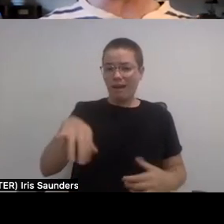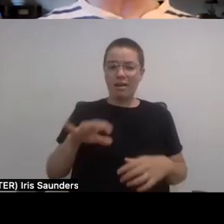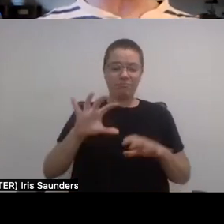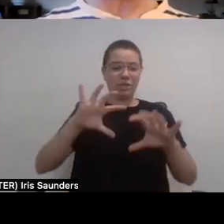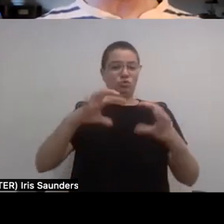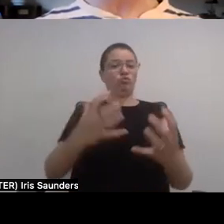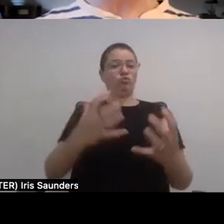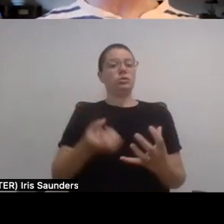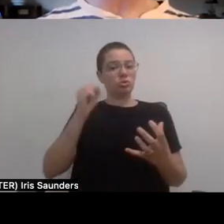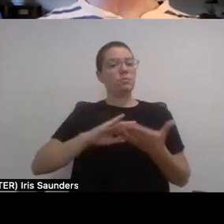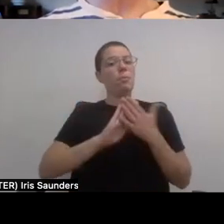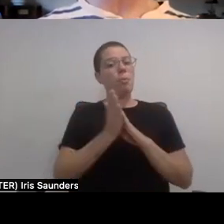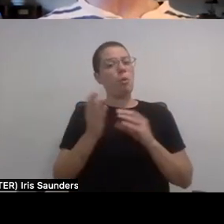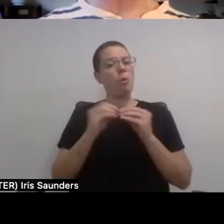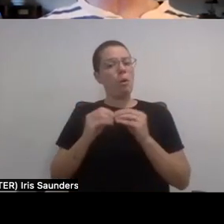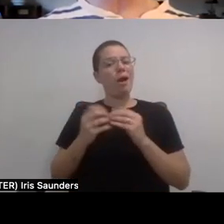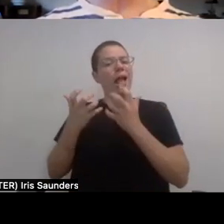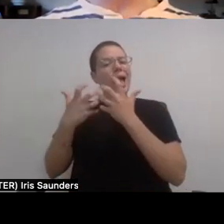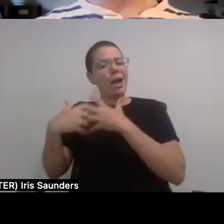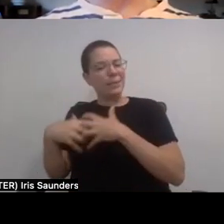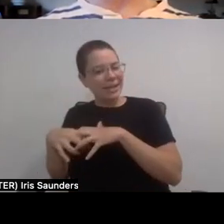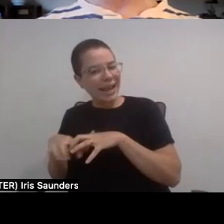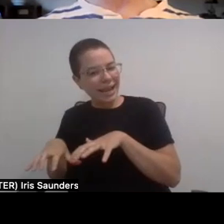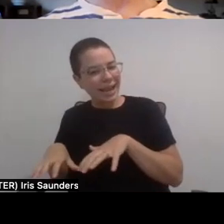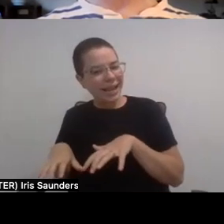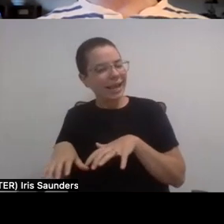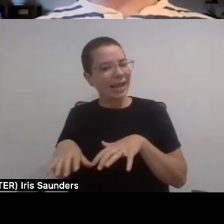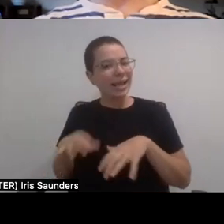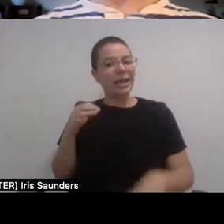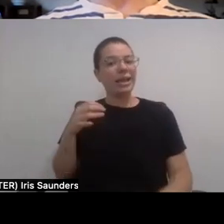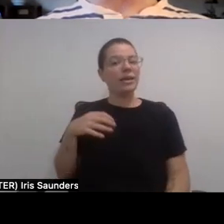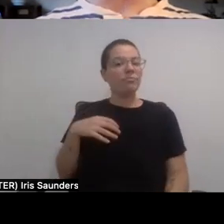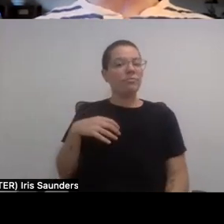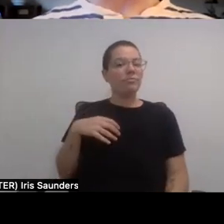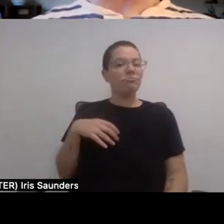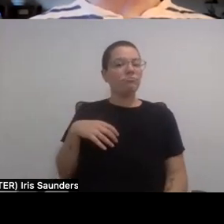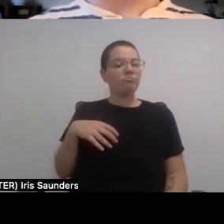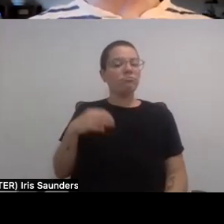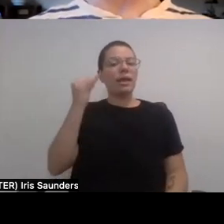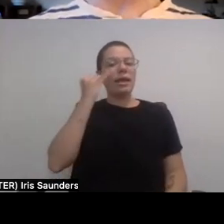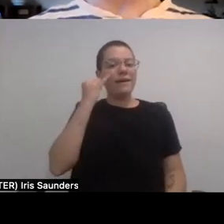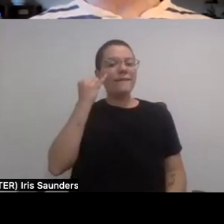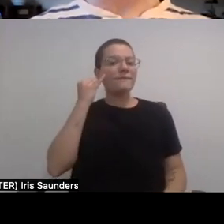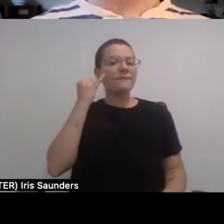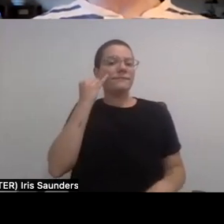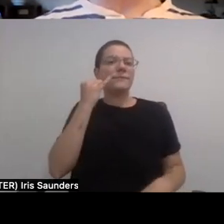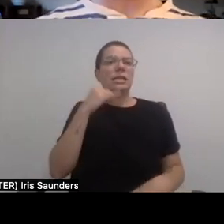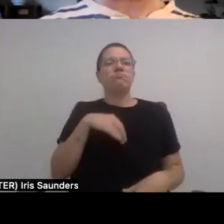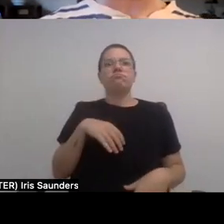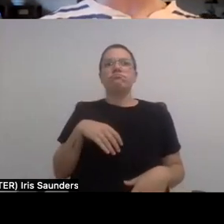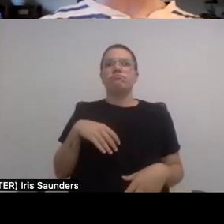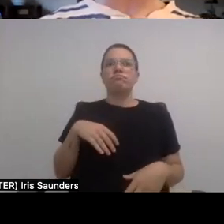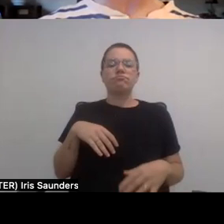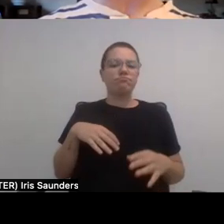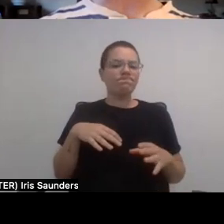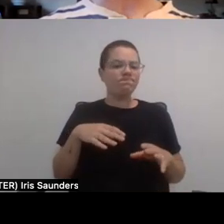accommodating, you know, by simply opening up in terms of how they see human